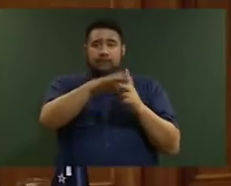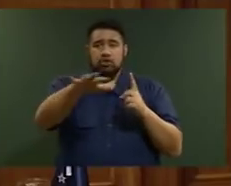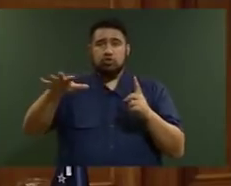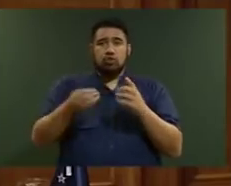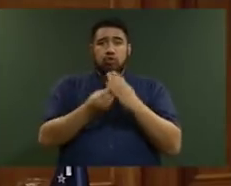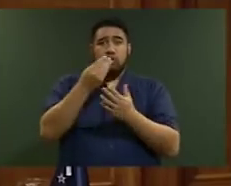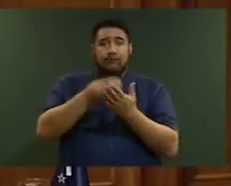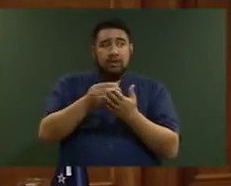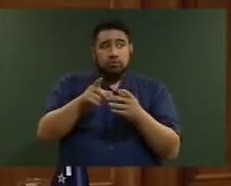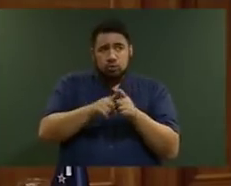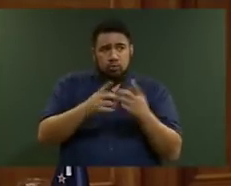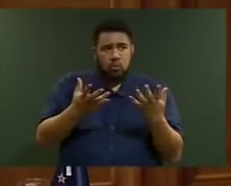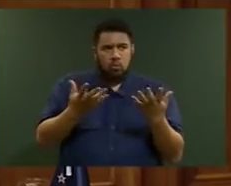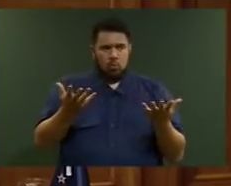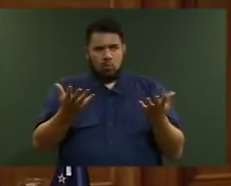Mr Speaker.